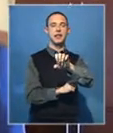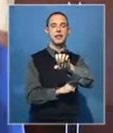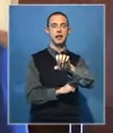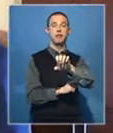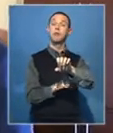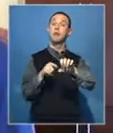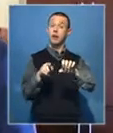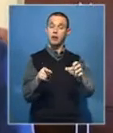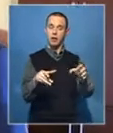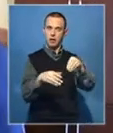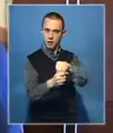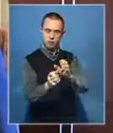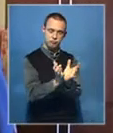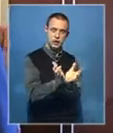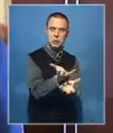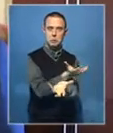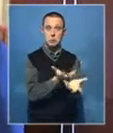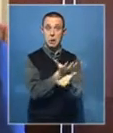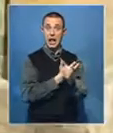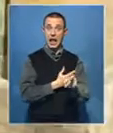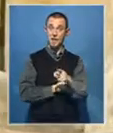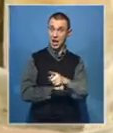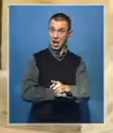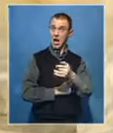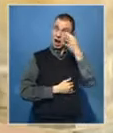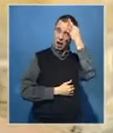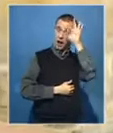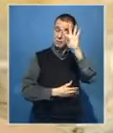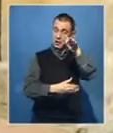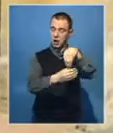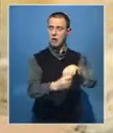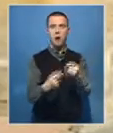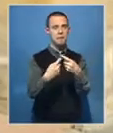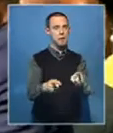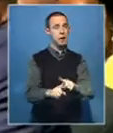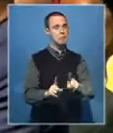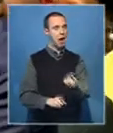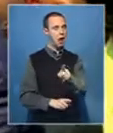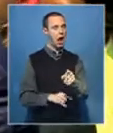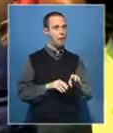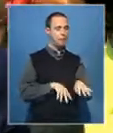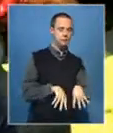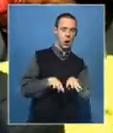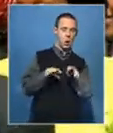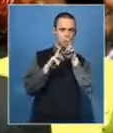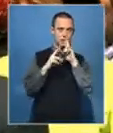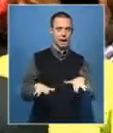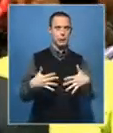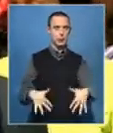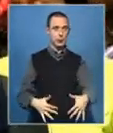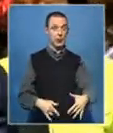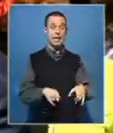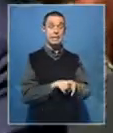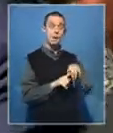powers, he still commands respect among the Basutu nation. He's still seen as the unifier. Zuma then met the